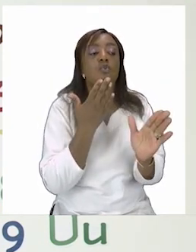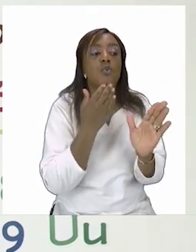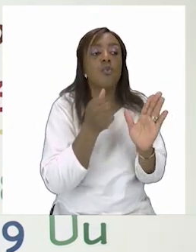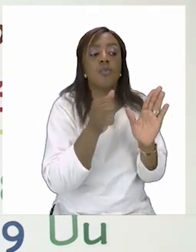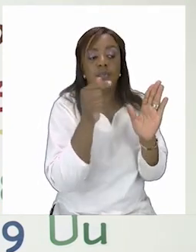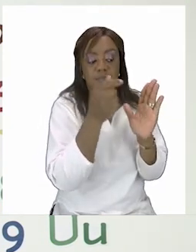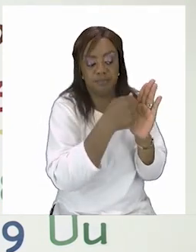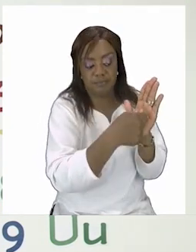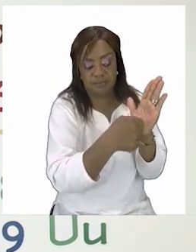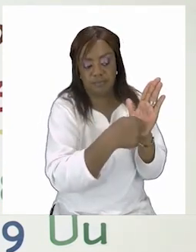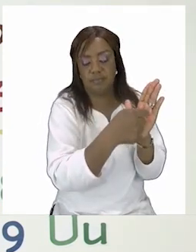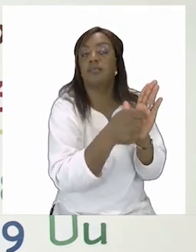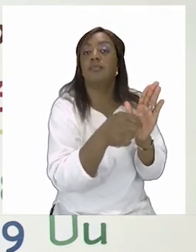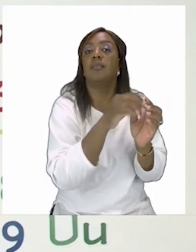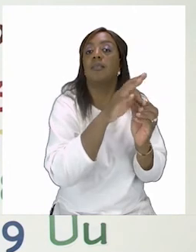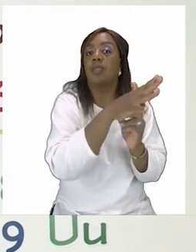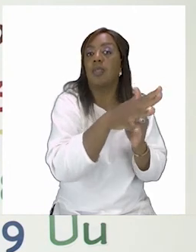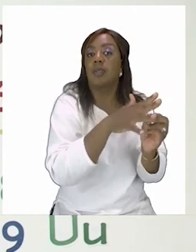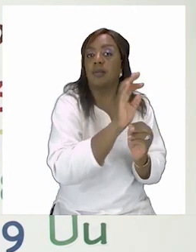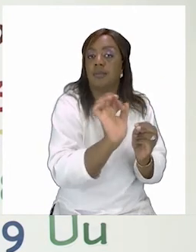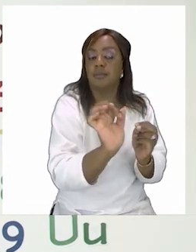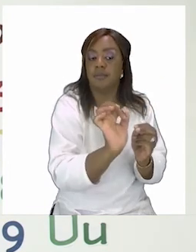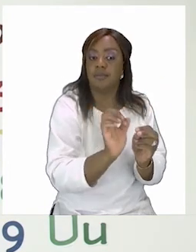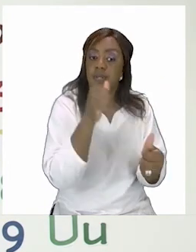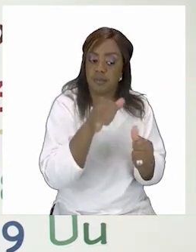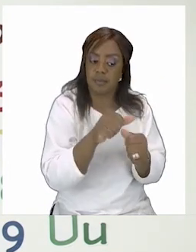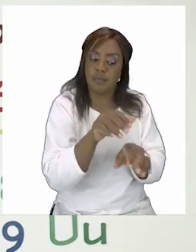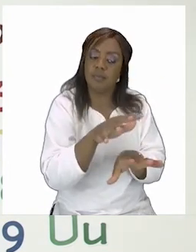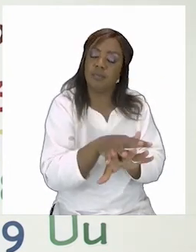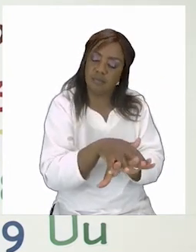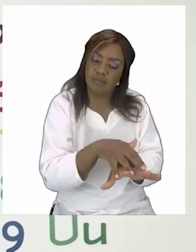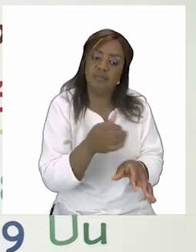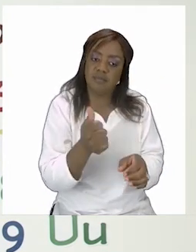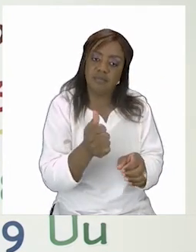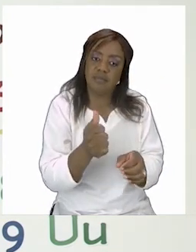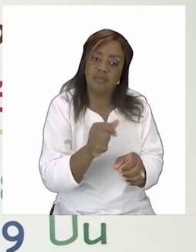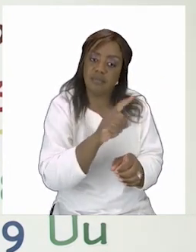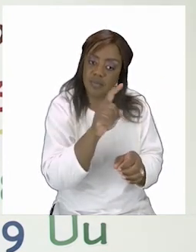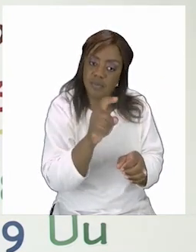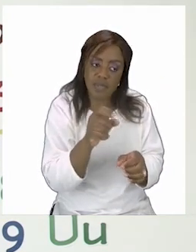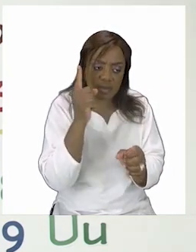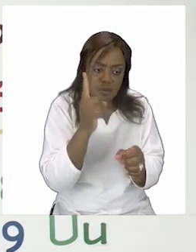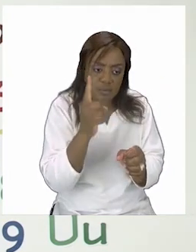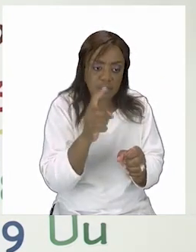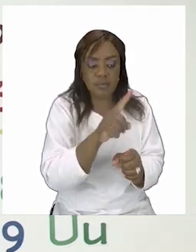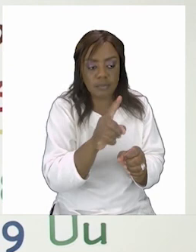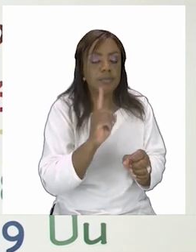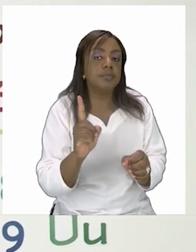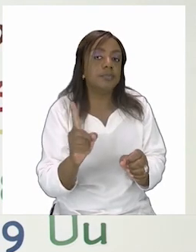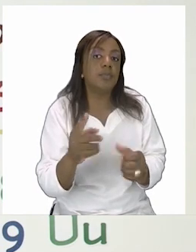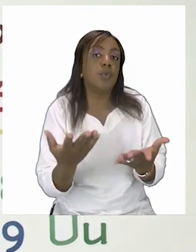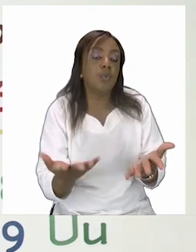the family make sure you take your time and if you need more help you can ask your teacher or